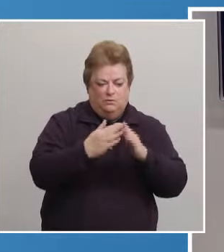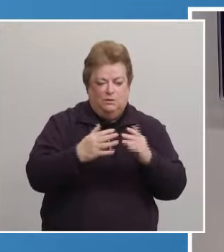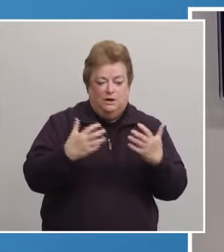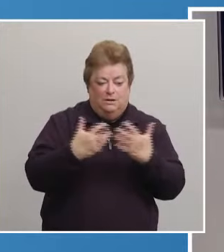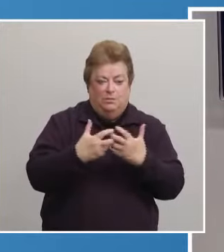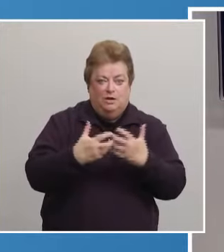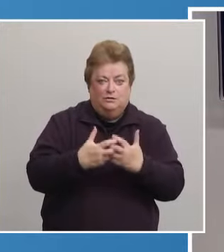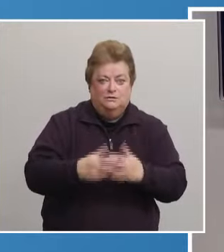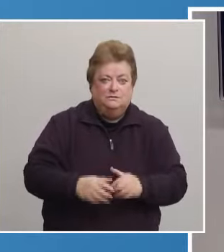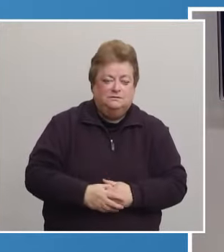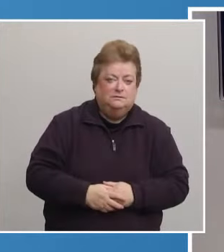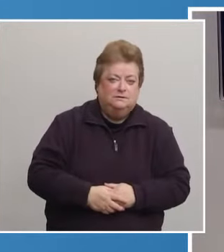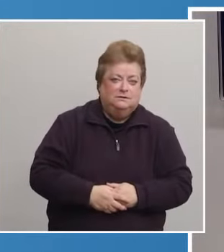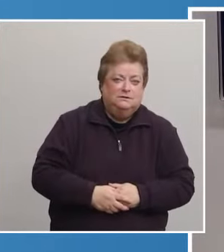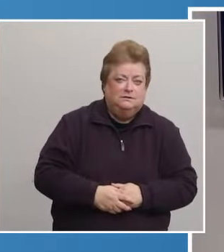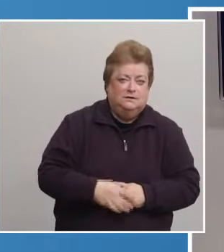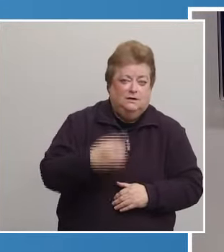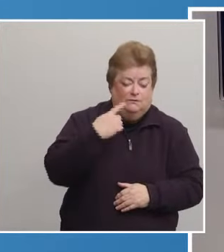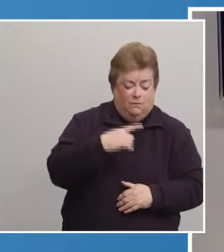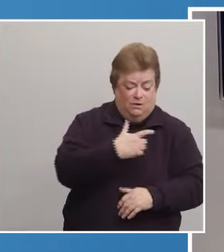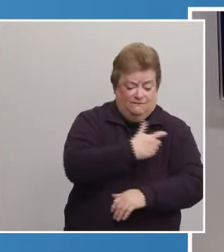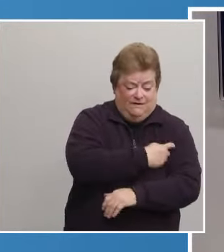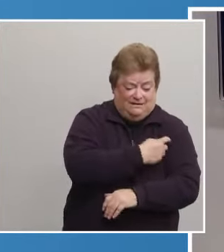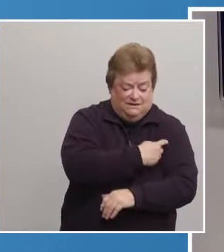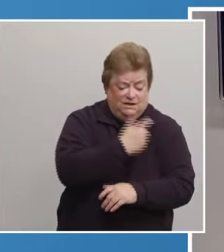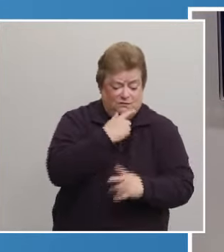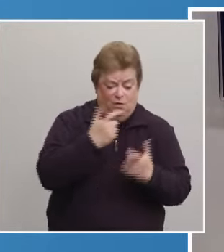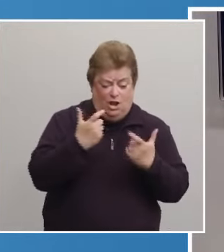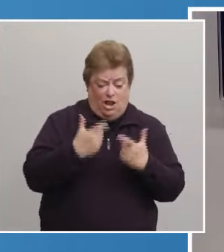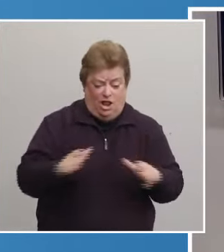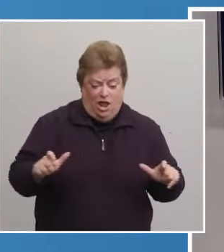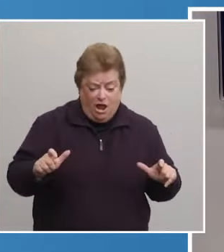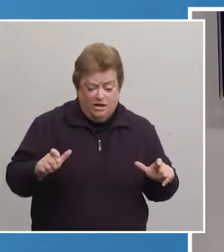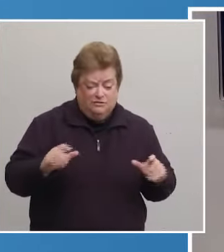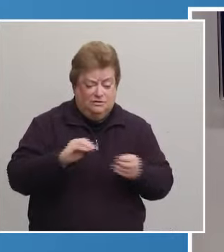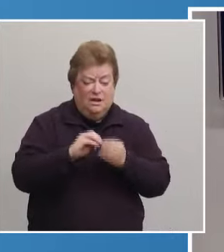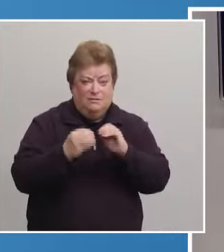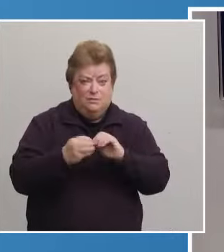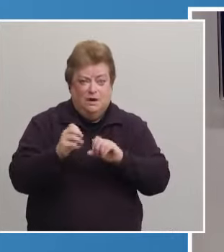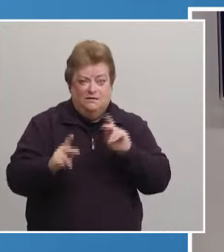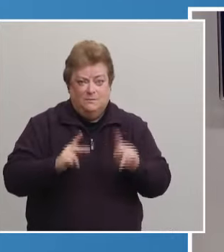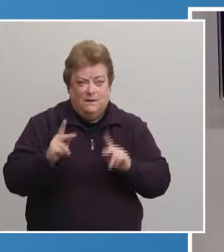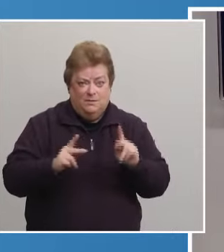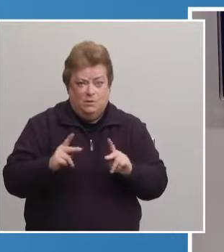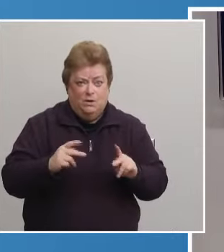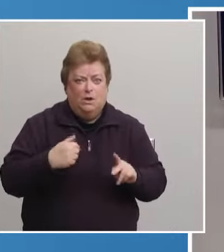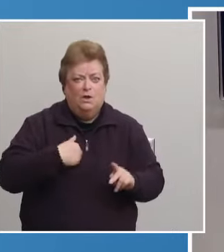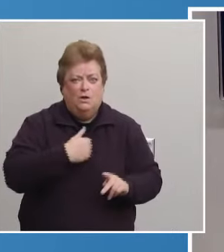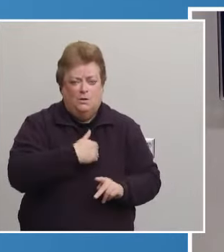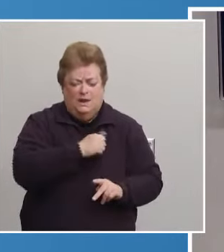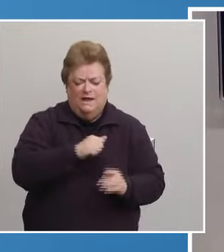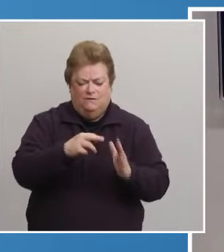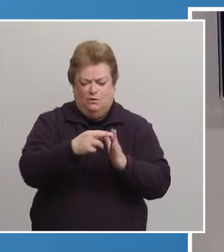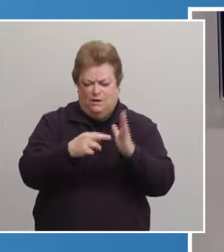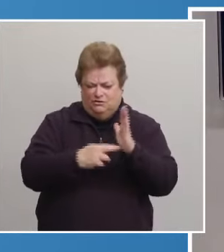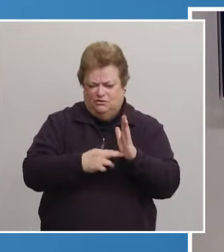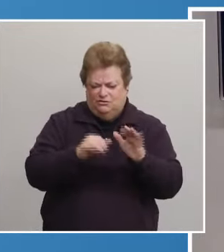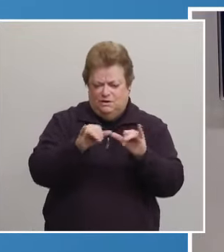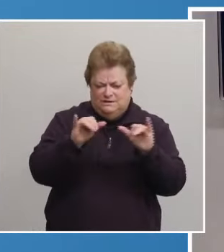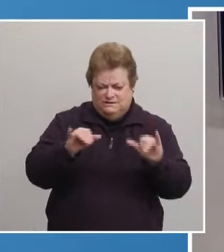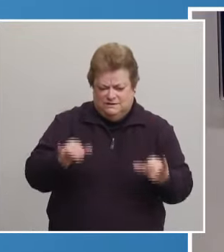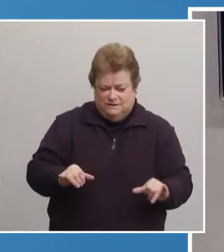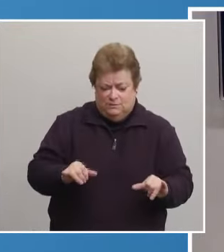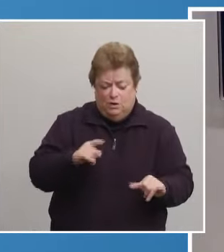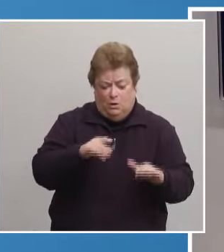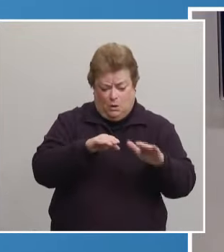partners. In order to vaccinate on such a large scale, we are using a vaccine registry system. Once you